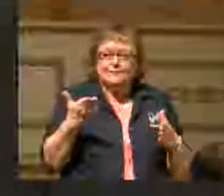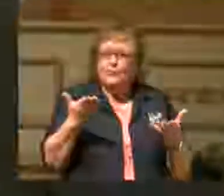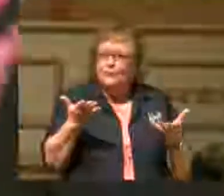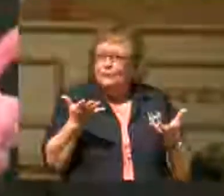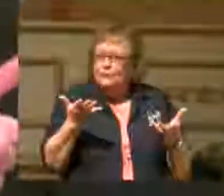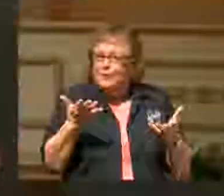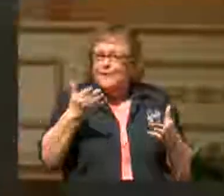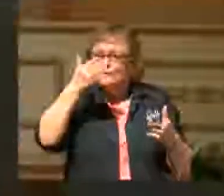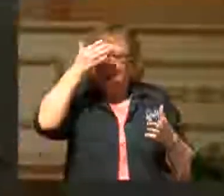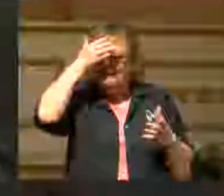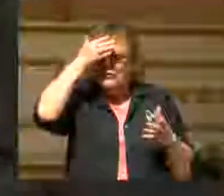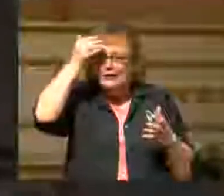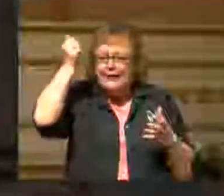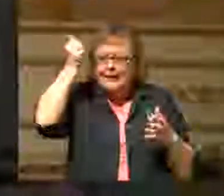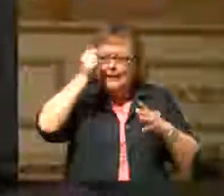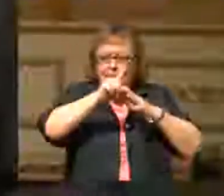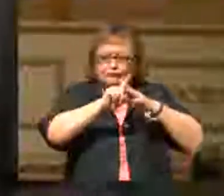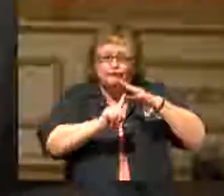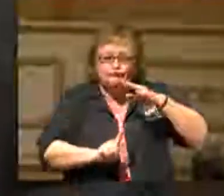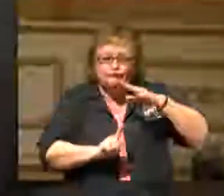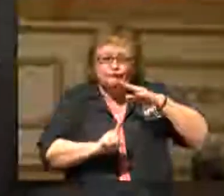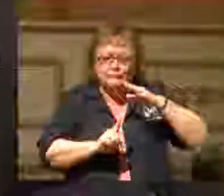forgetting important days.